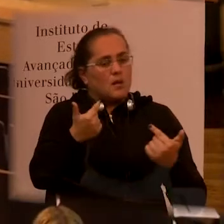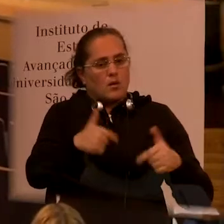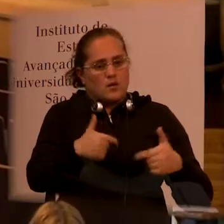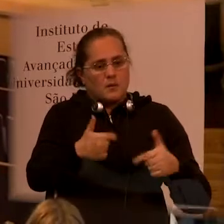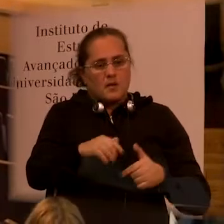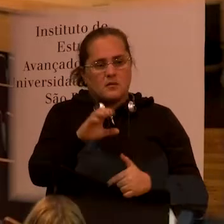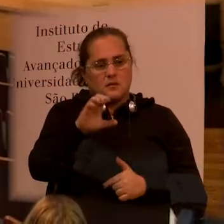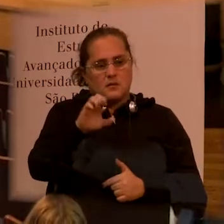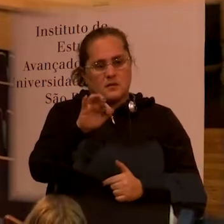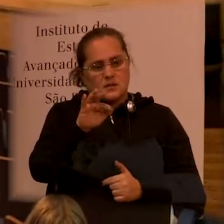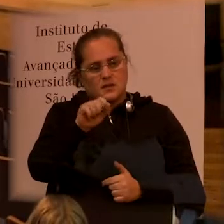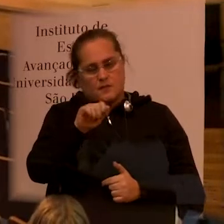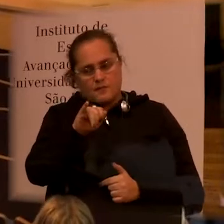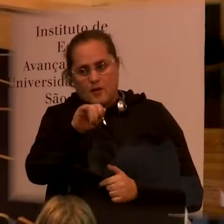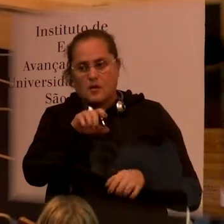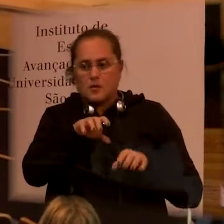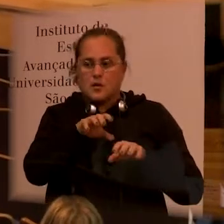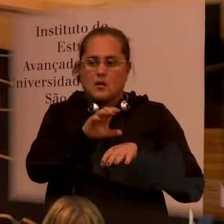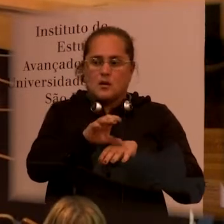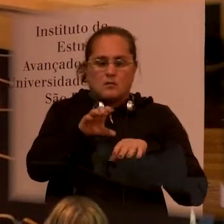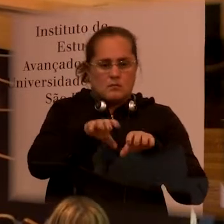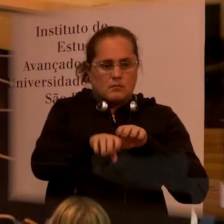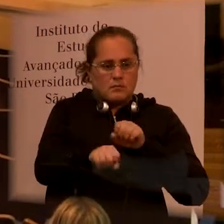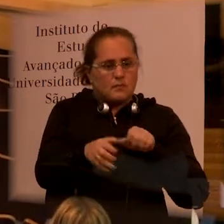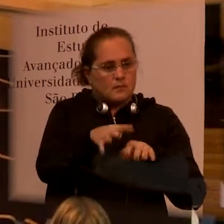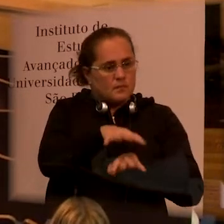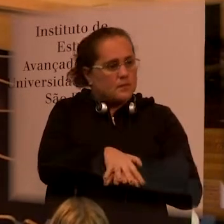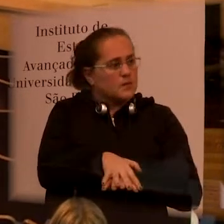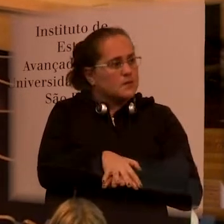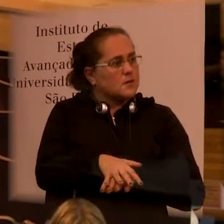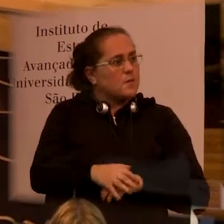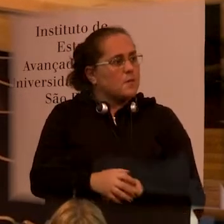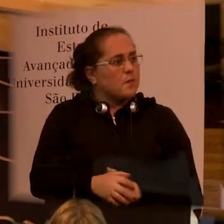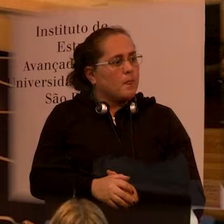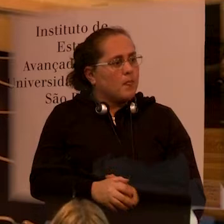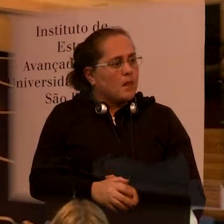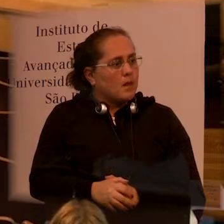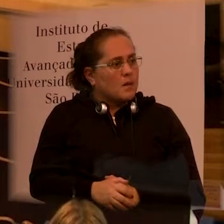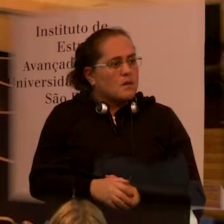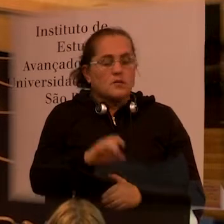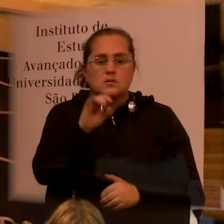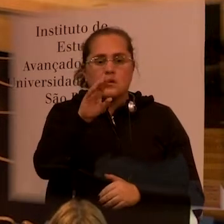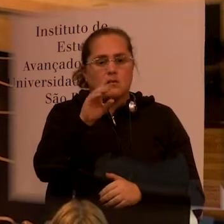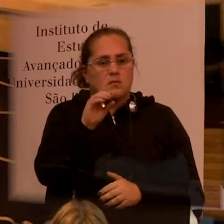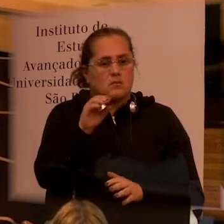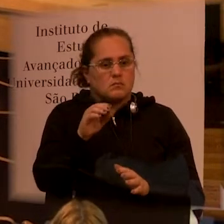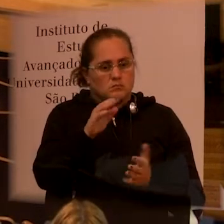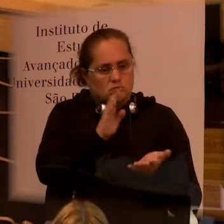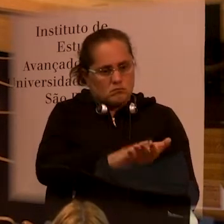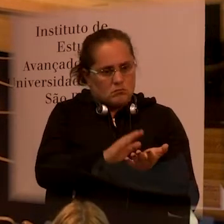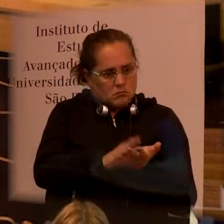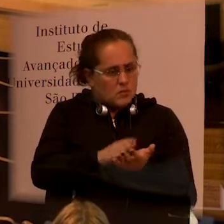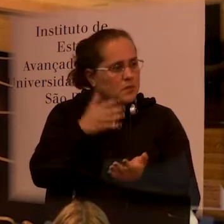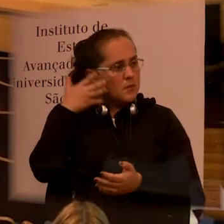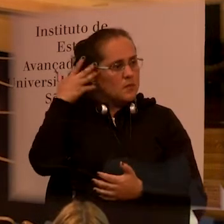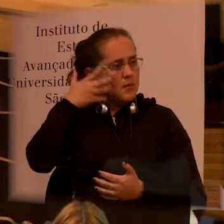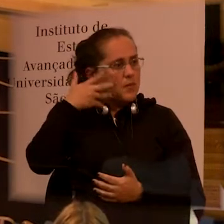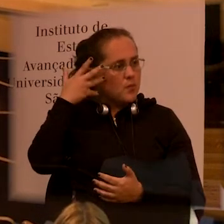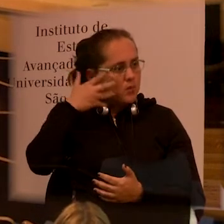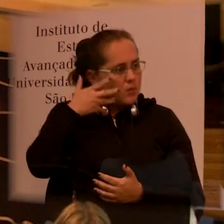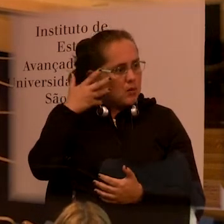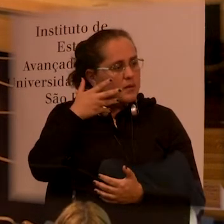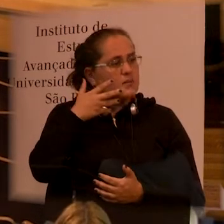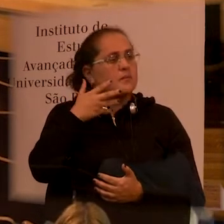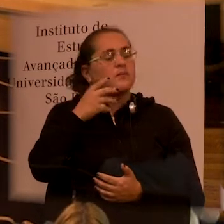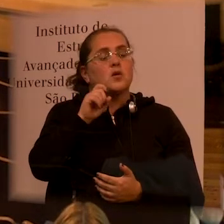service, and I work at the Inclusion Center of San Paolo. I'd like to congratulate you for your